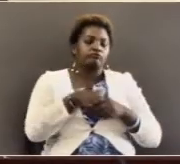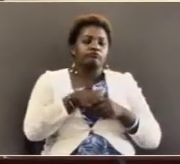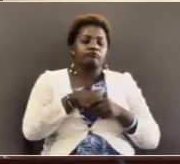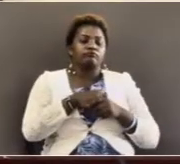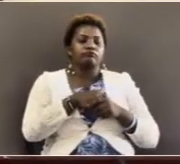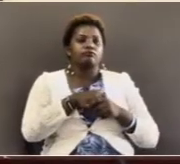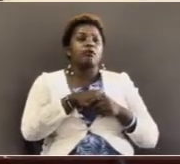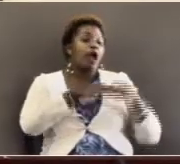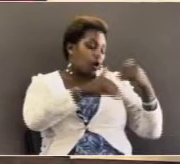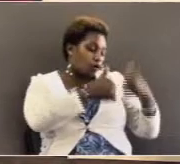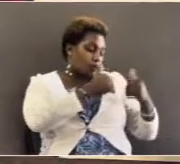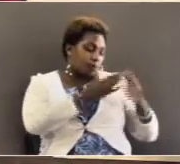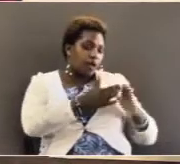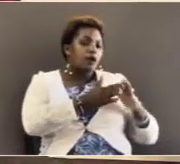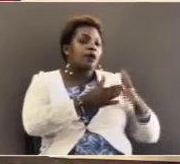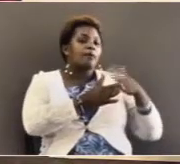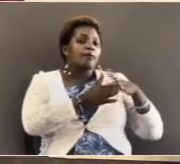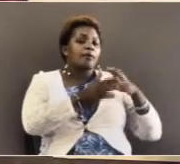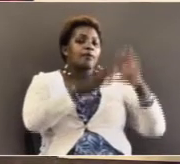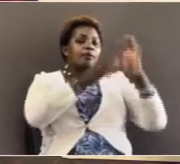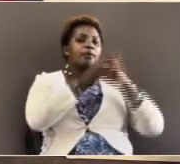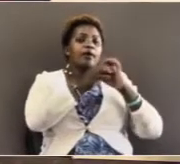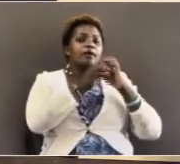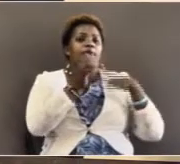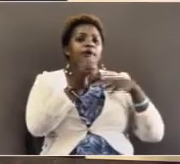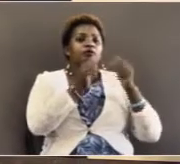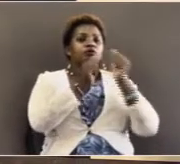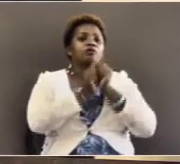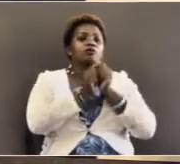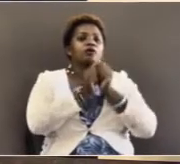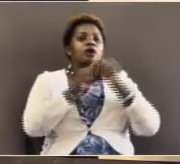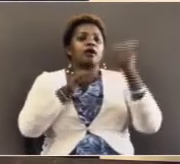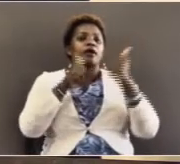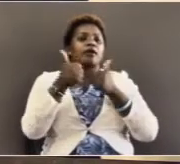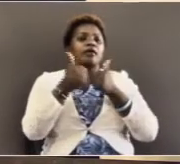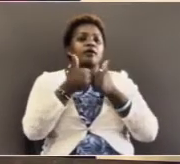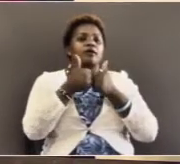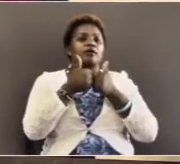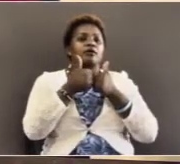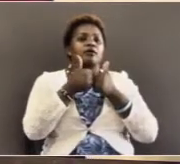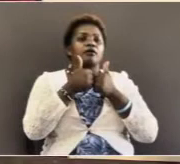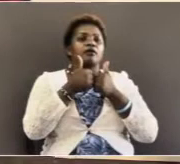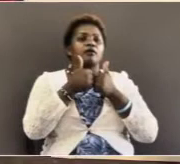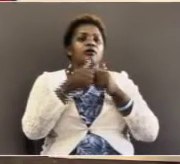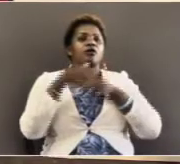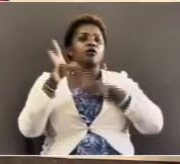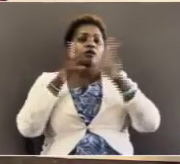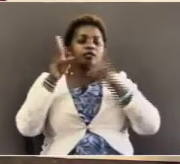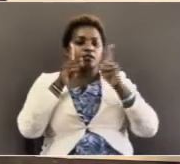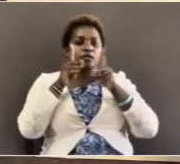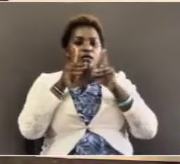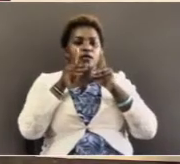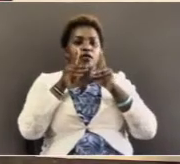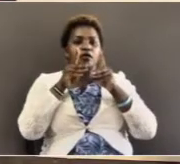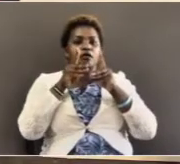A companion is one who accompanies another A companion